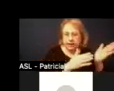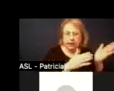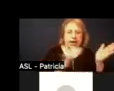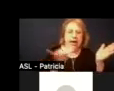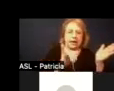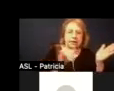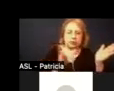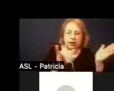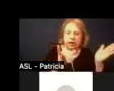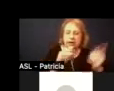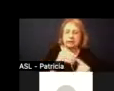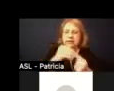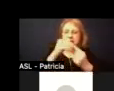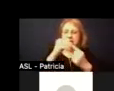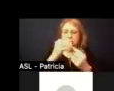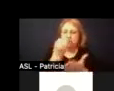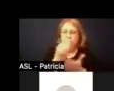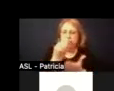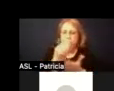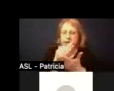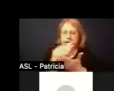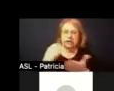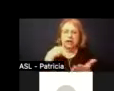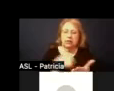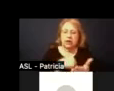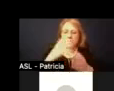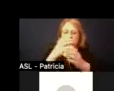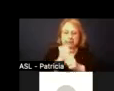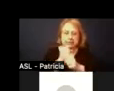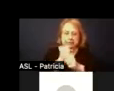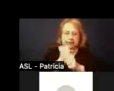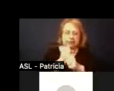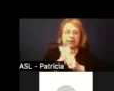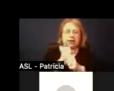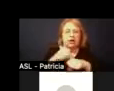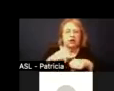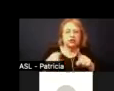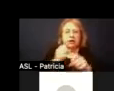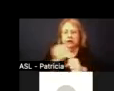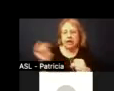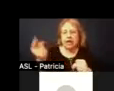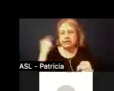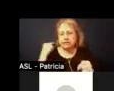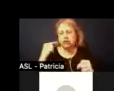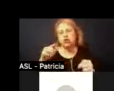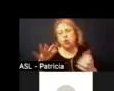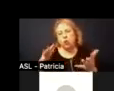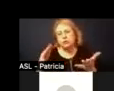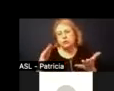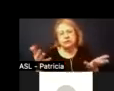funding which we have received um over the last year or so so let me go into